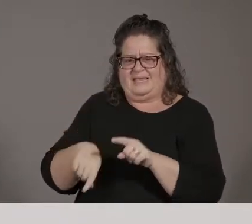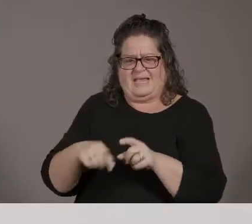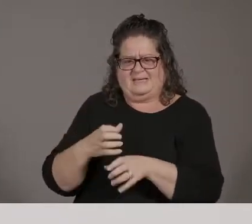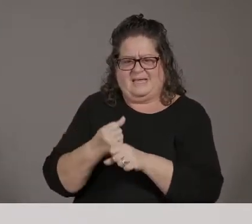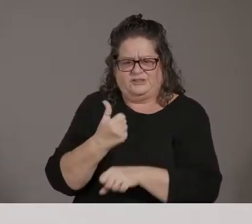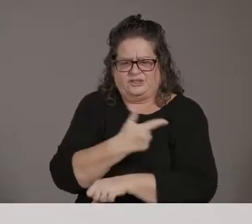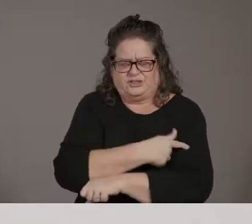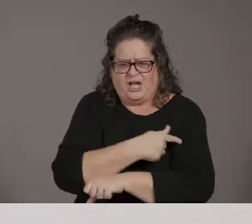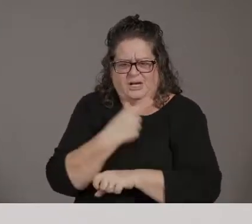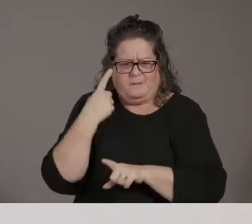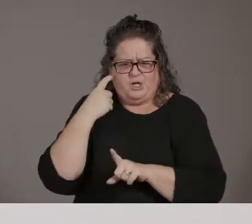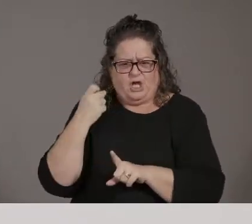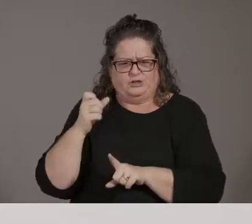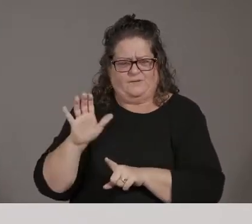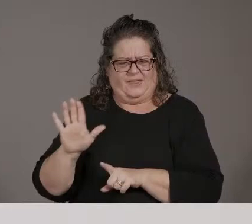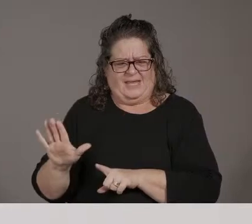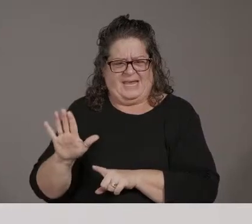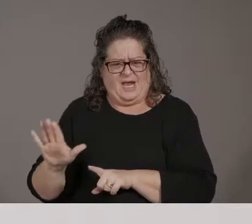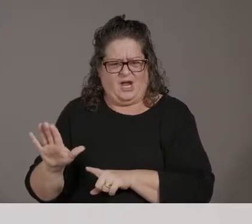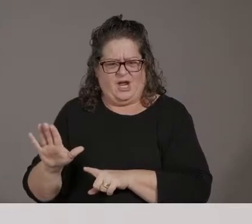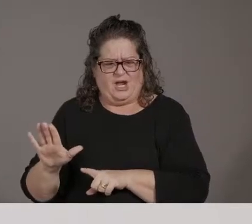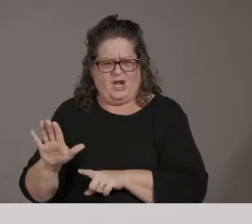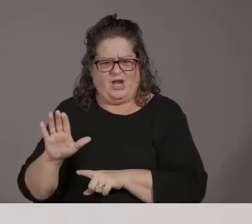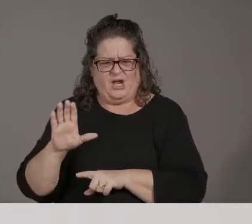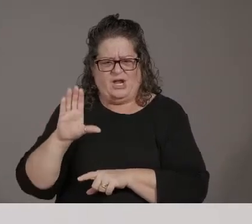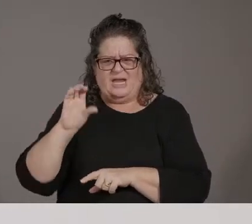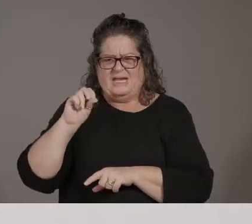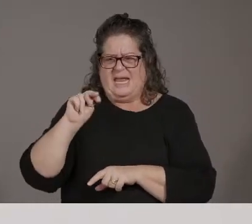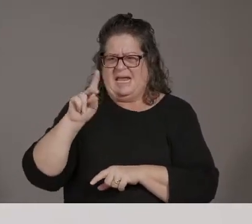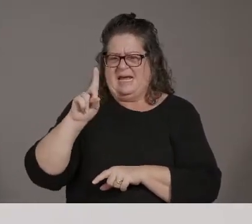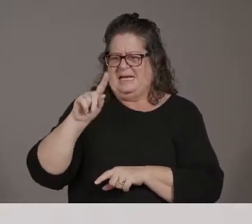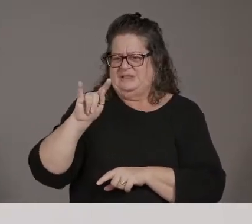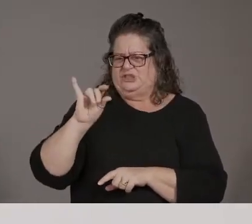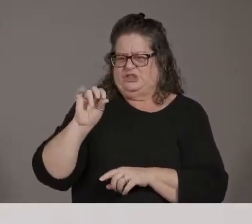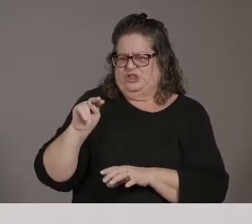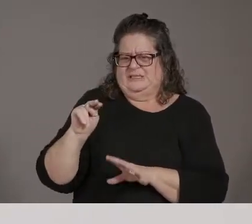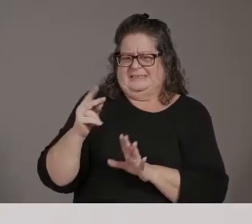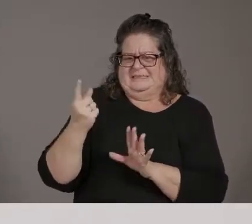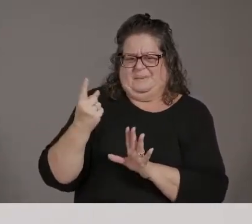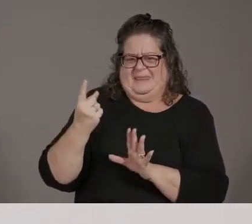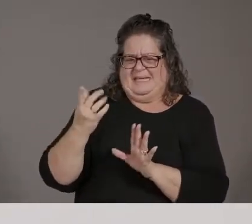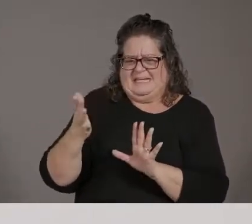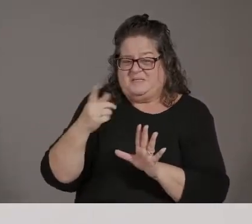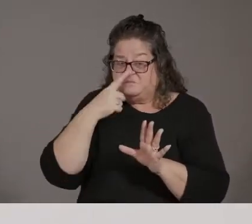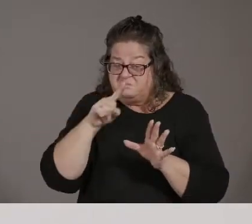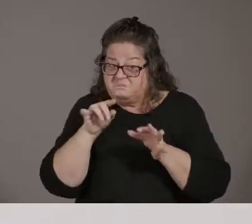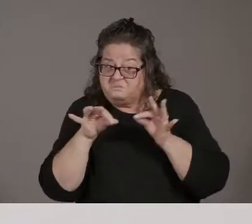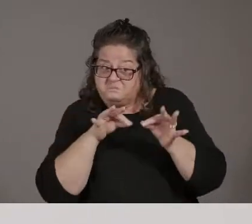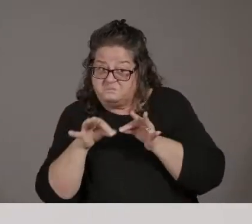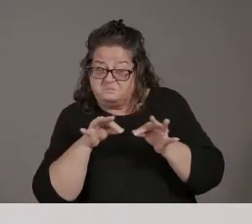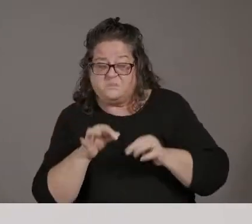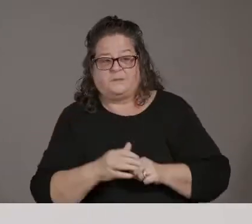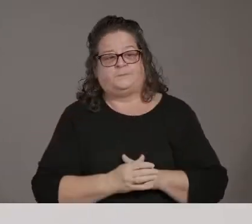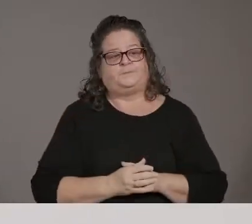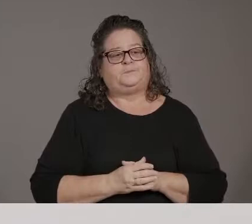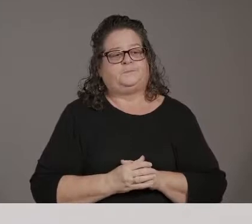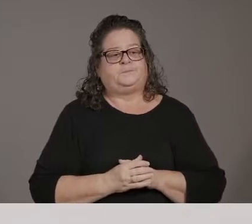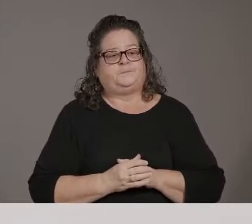condition. So can you explain us a little bit about the situation in the city of San Luis? So I'm not